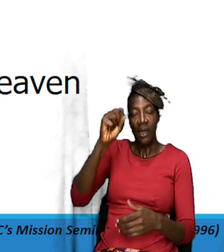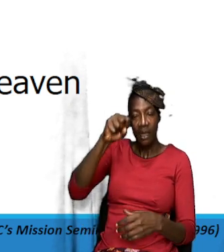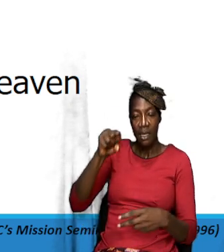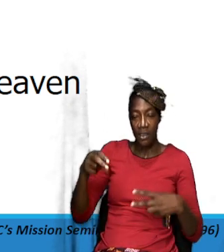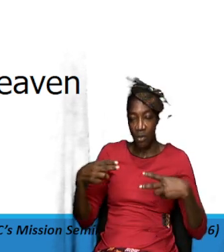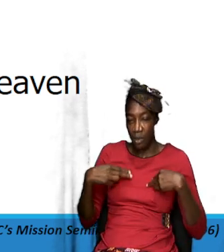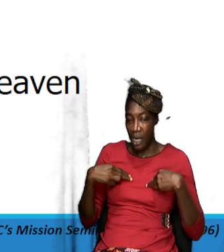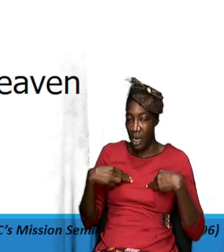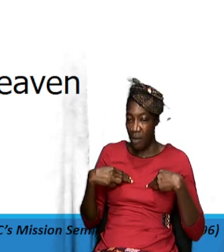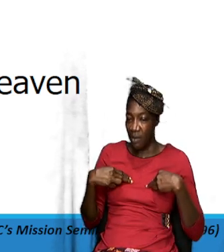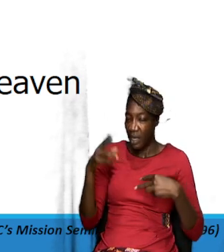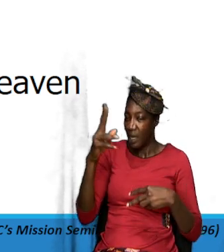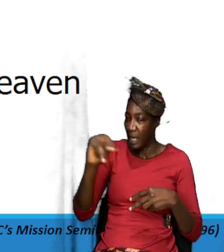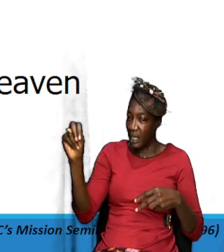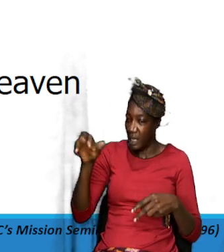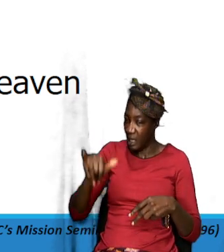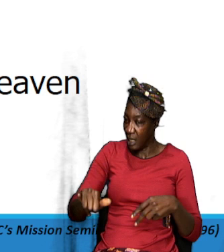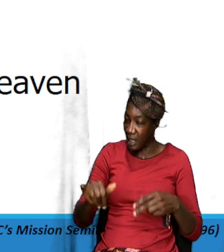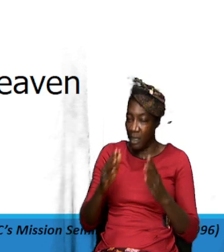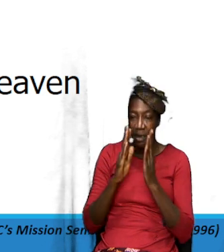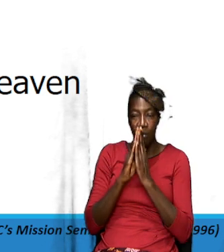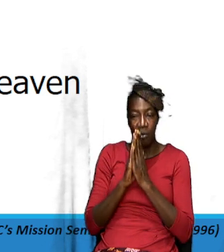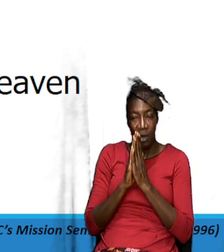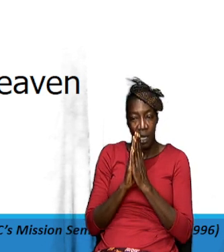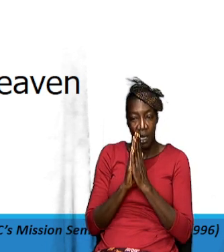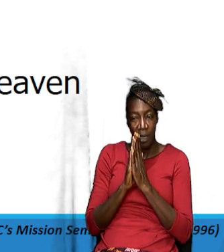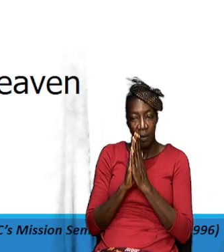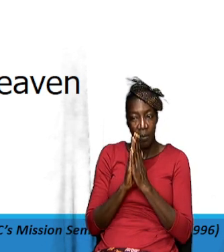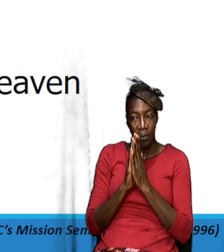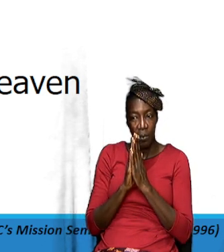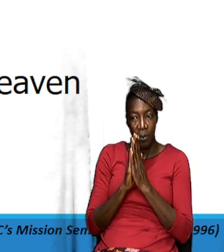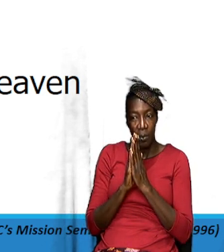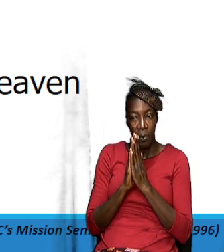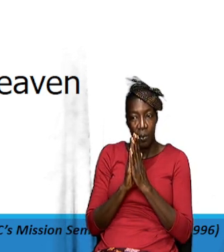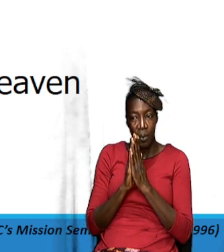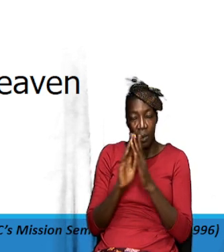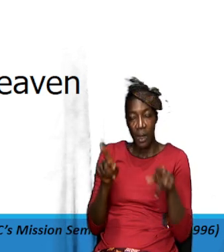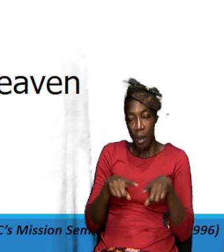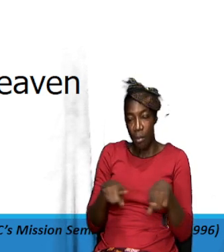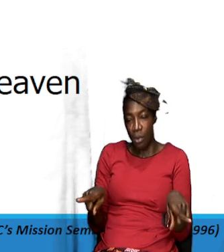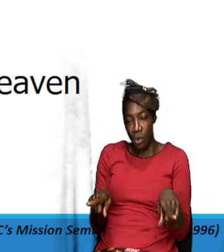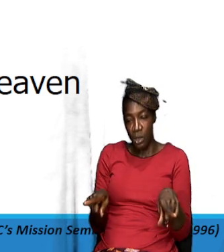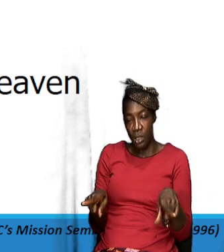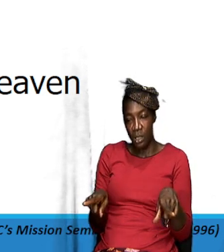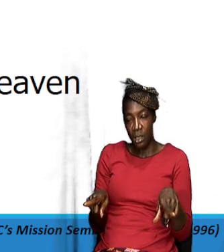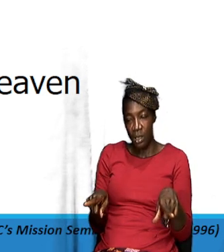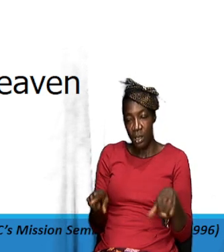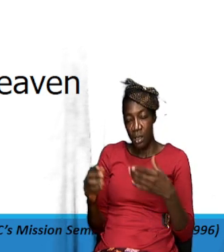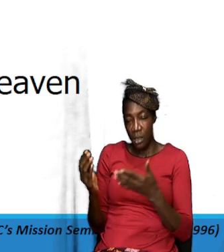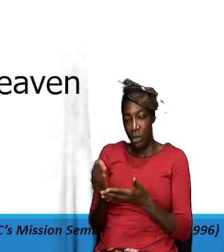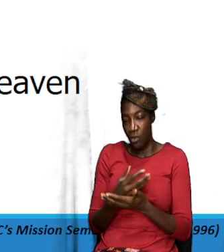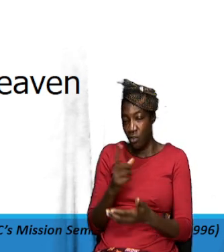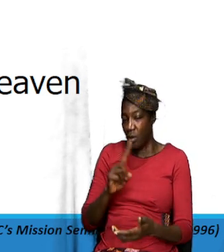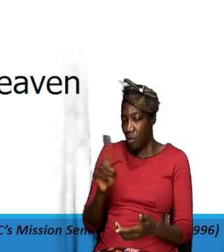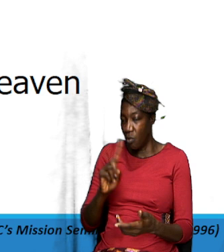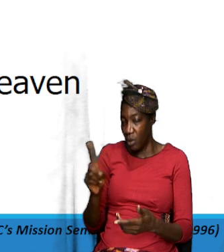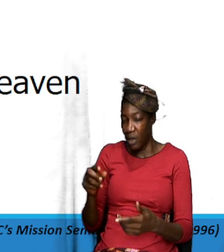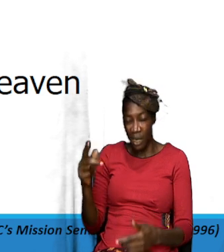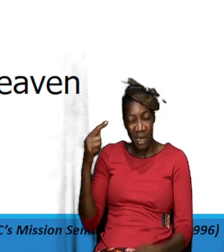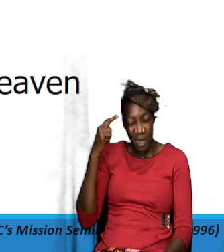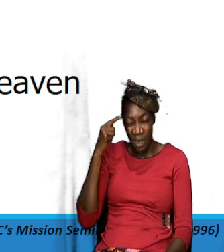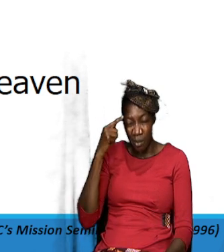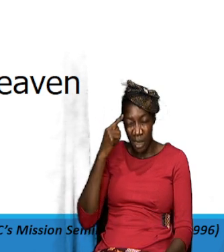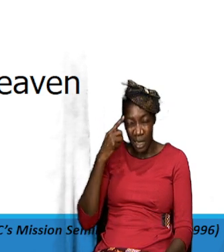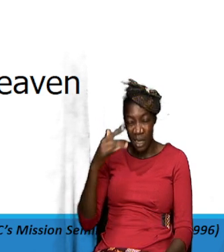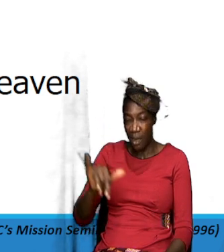have a genuine need that we are praying for you know but somewhere in our mind we